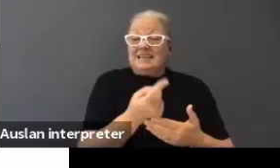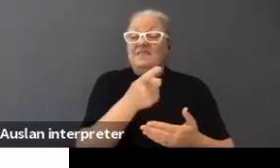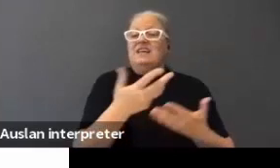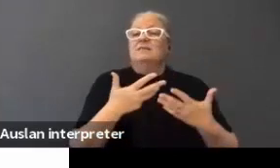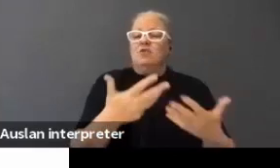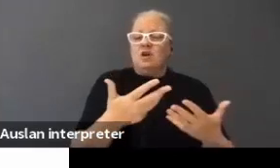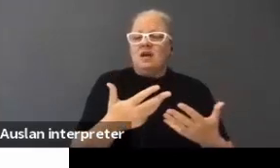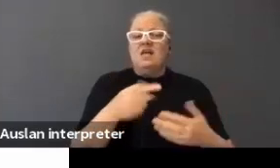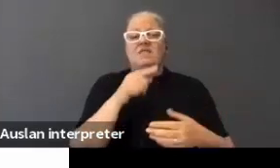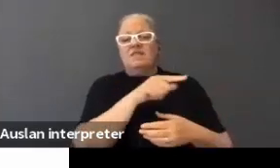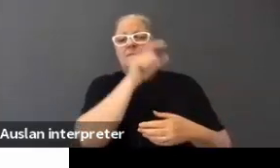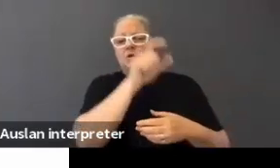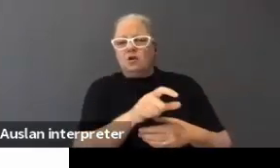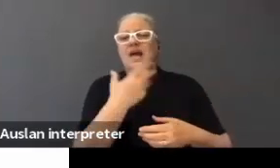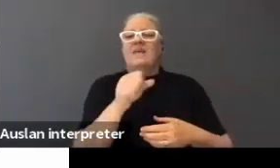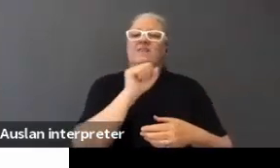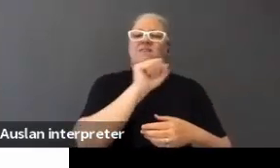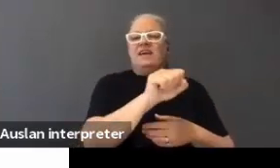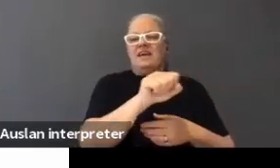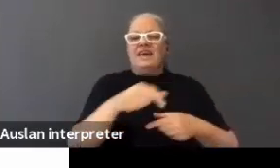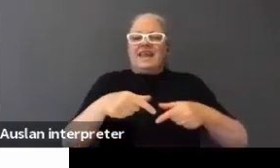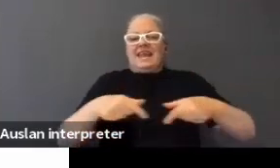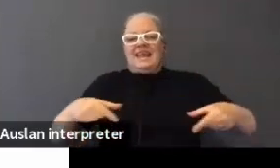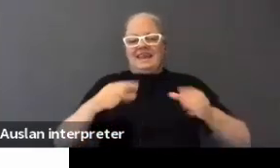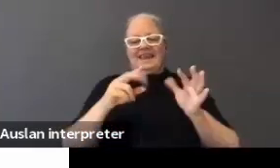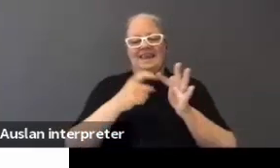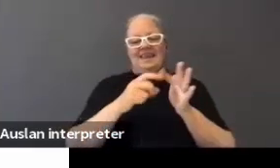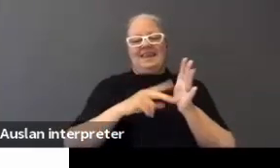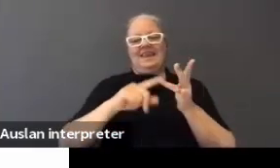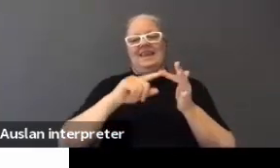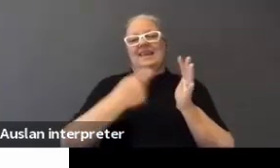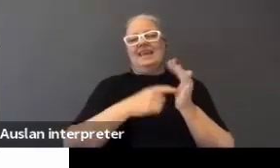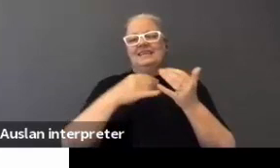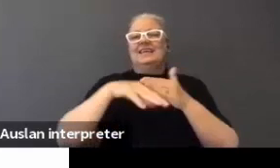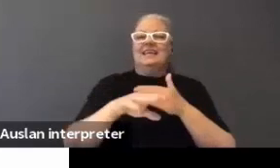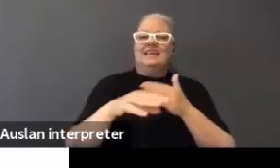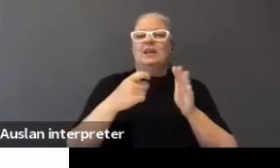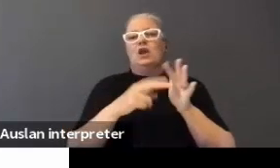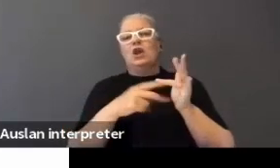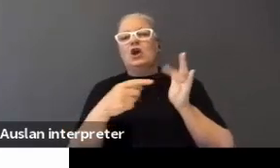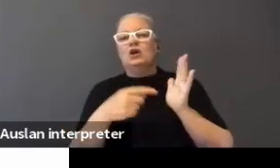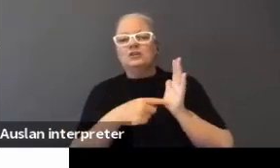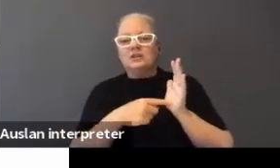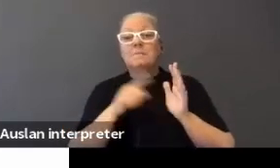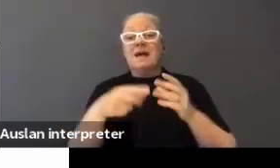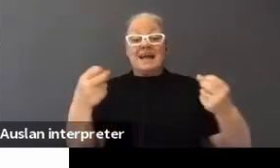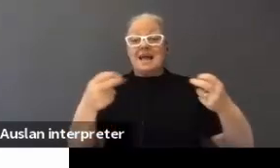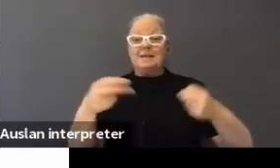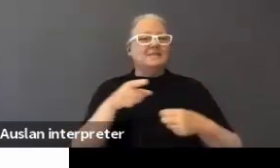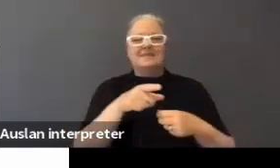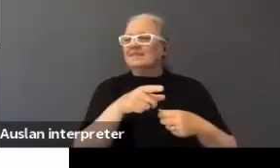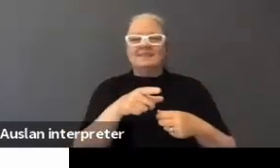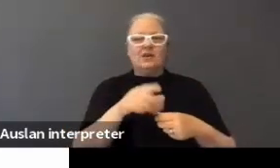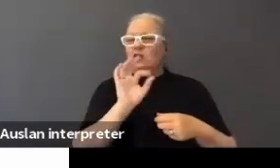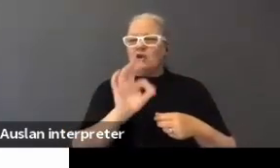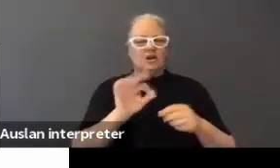so-and-so had their knickers in a knot? Right? But the captions will not, will not type knickers.